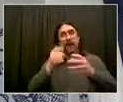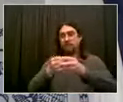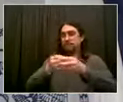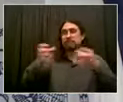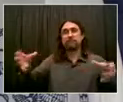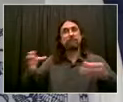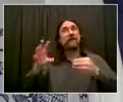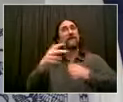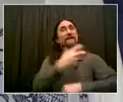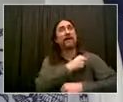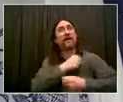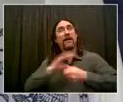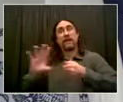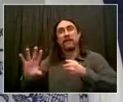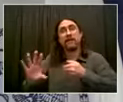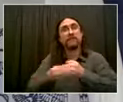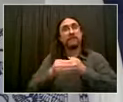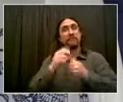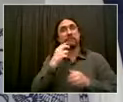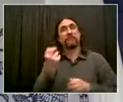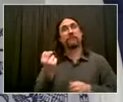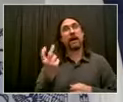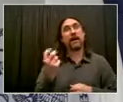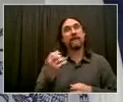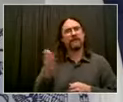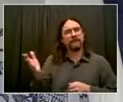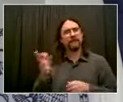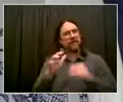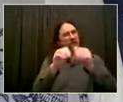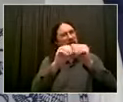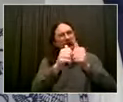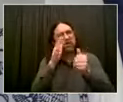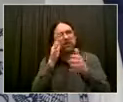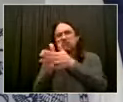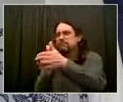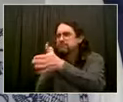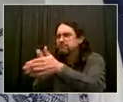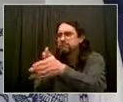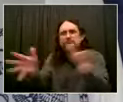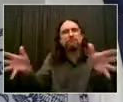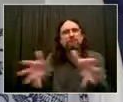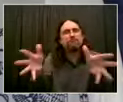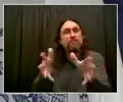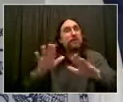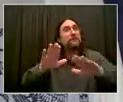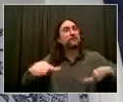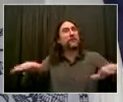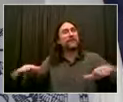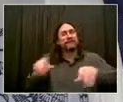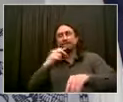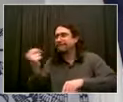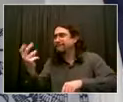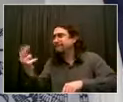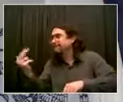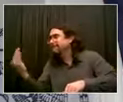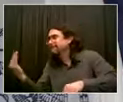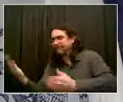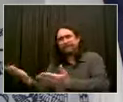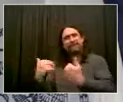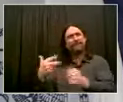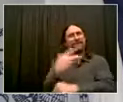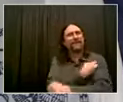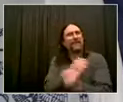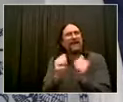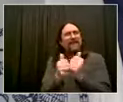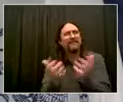This is going to be an important new development. Look, I'm speaking as a parent now. If my kids were in that age range, that 12 to